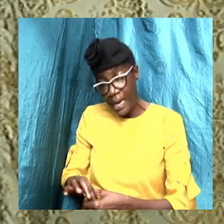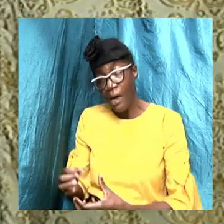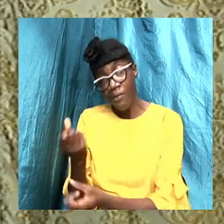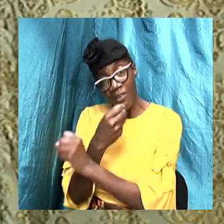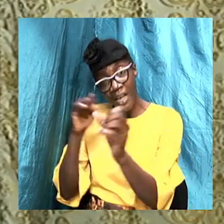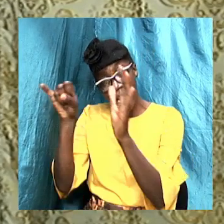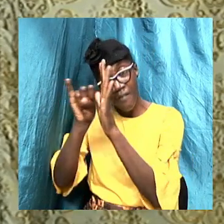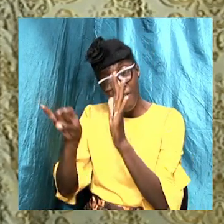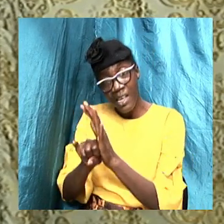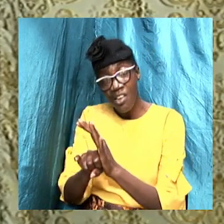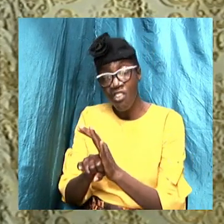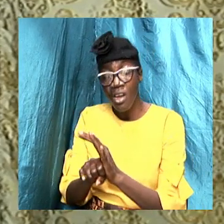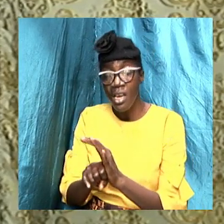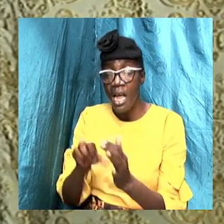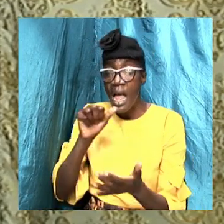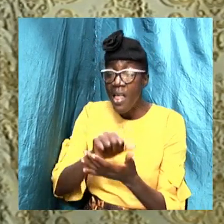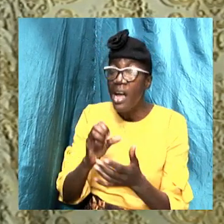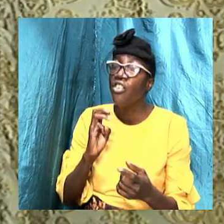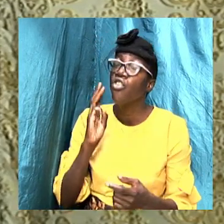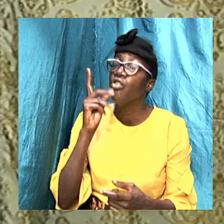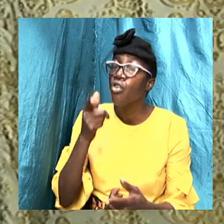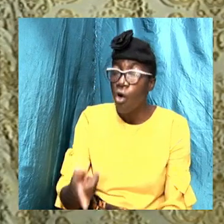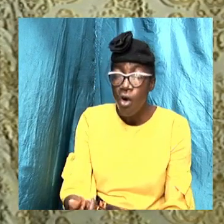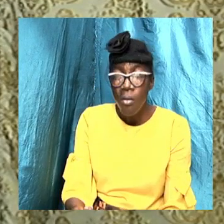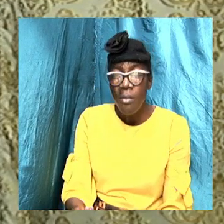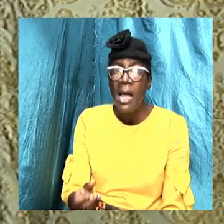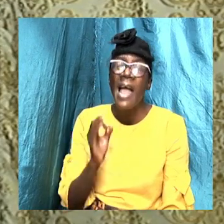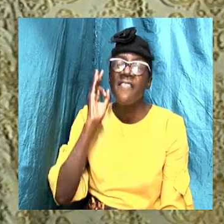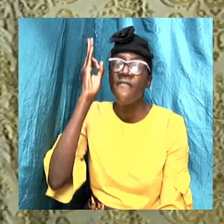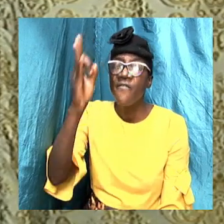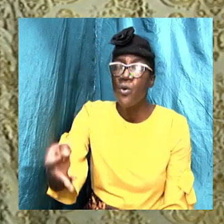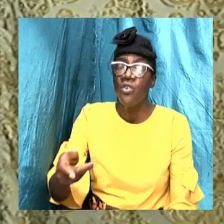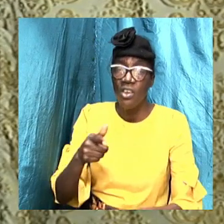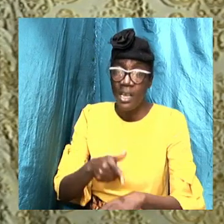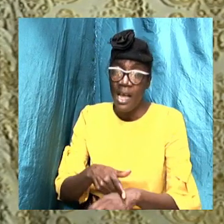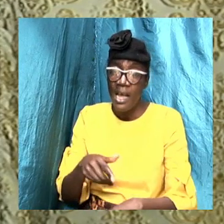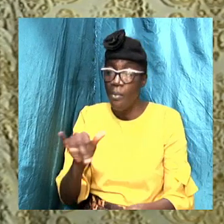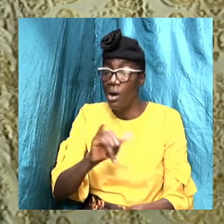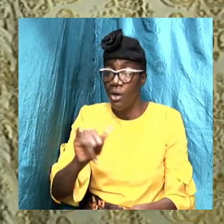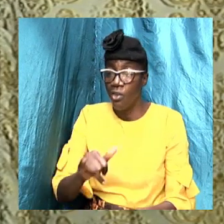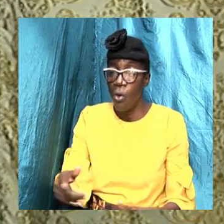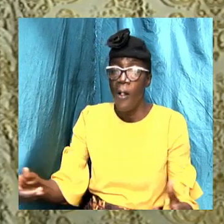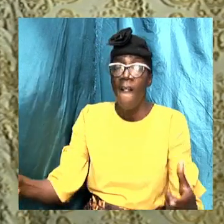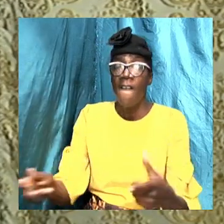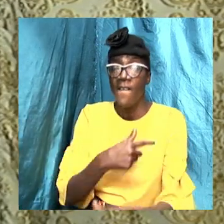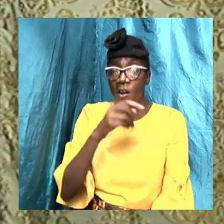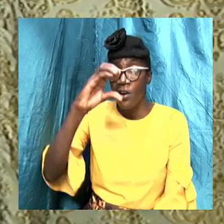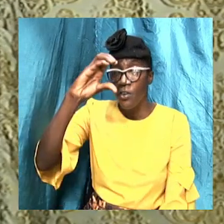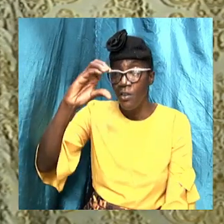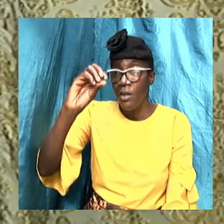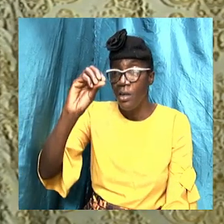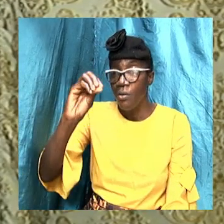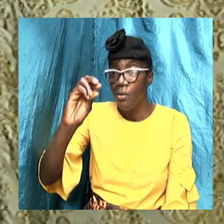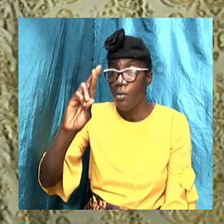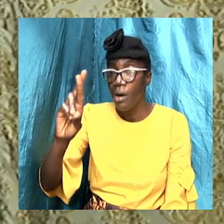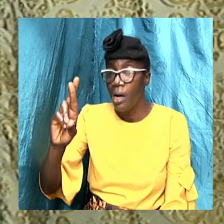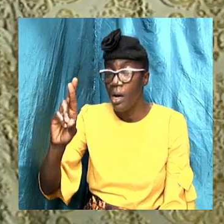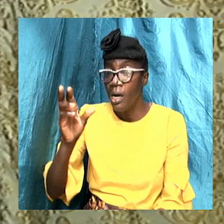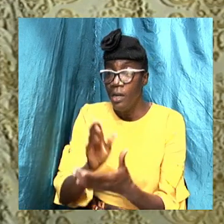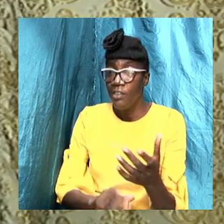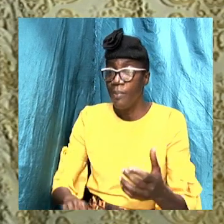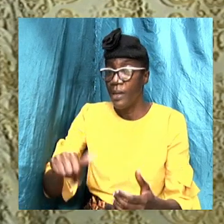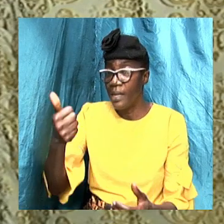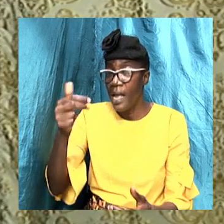that should come in future time. Let us also go to 1 Corinthians 10,